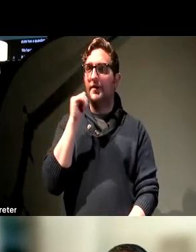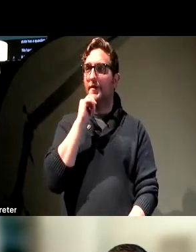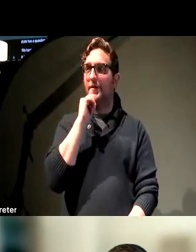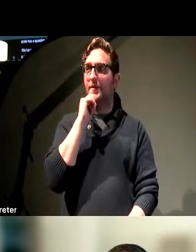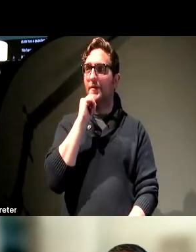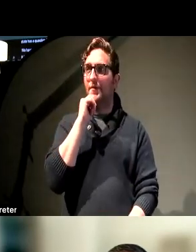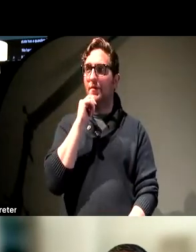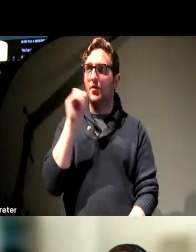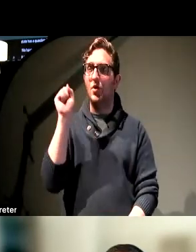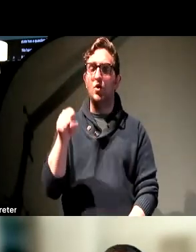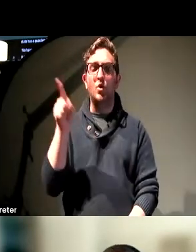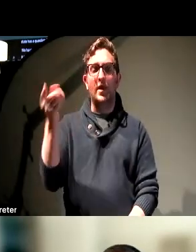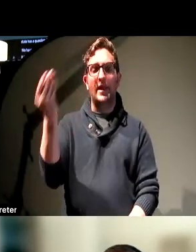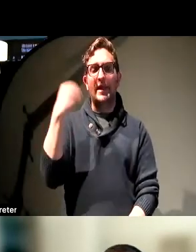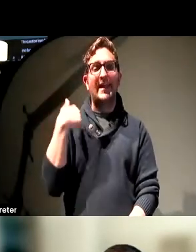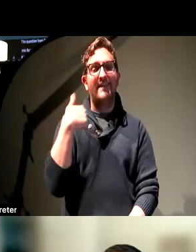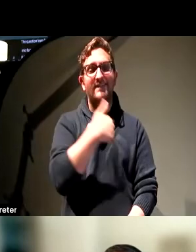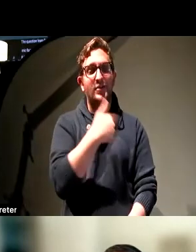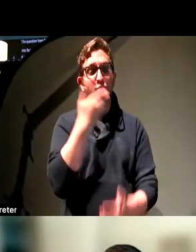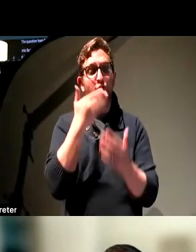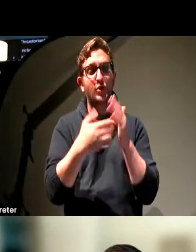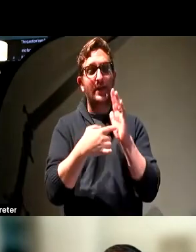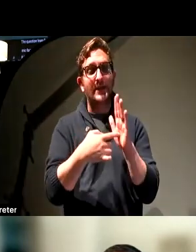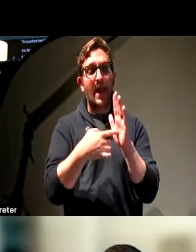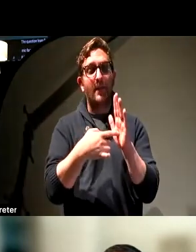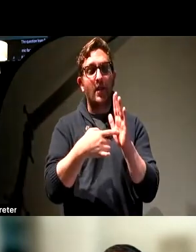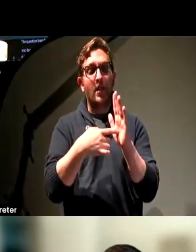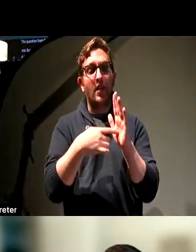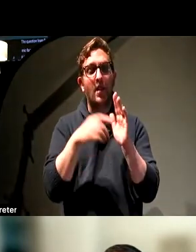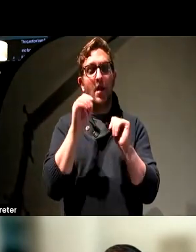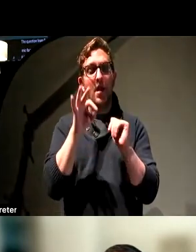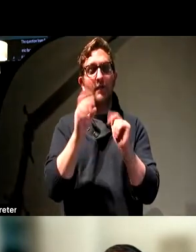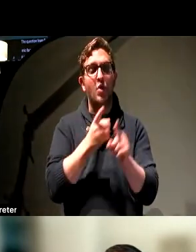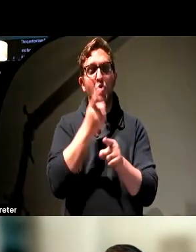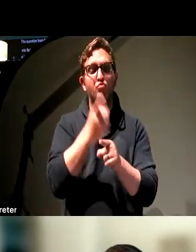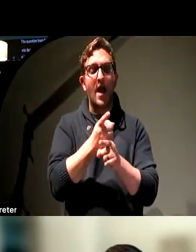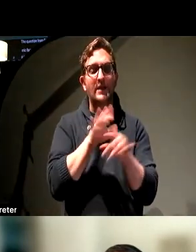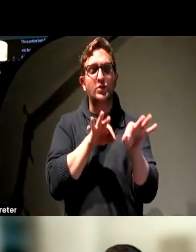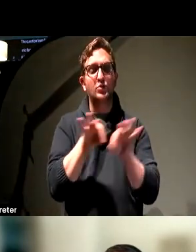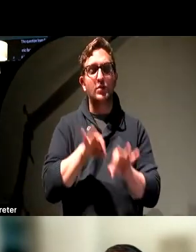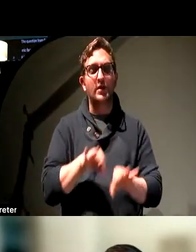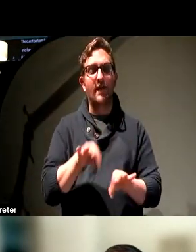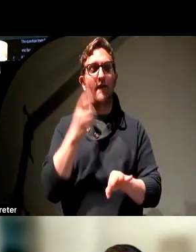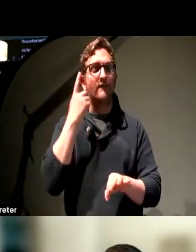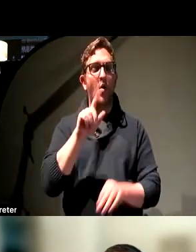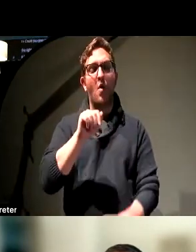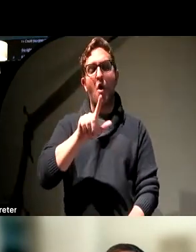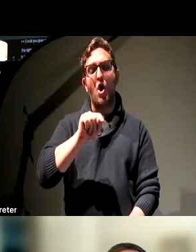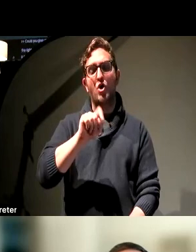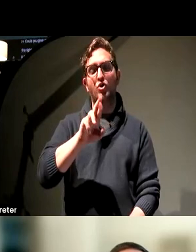Could you give us a good example of the right description for alternate text and about how long it should be?